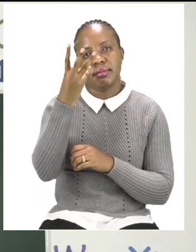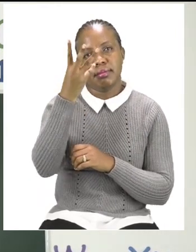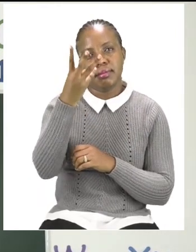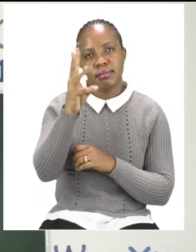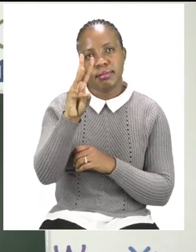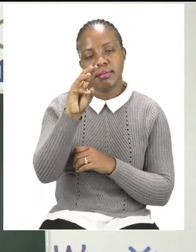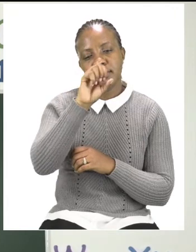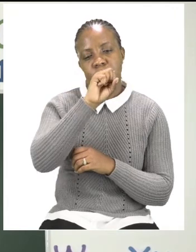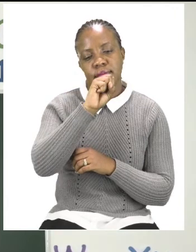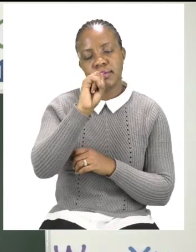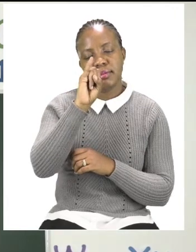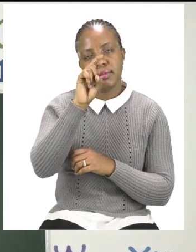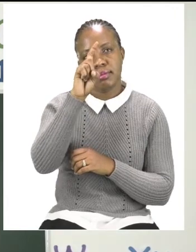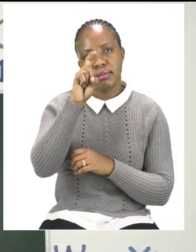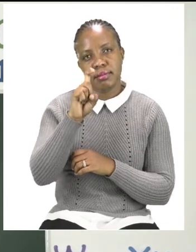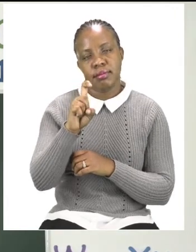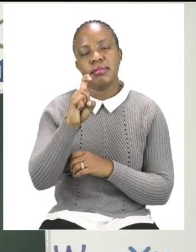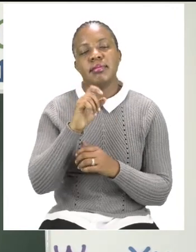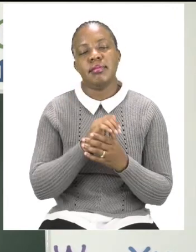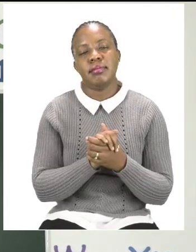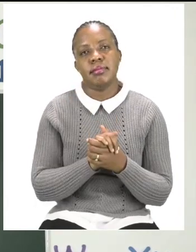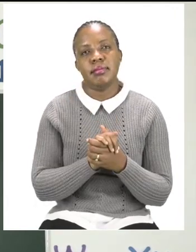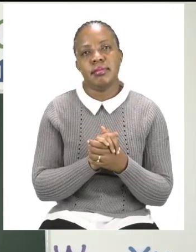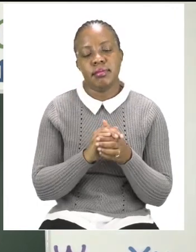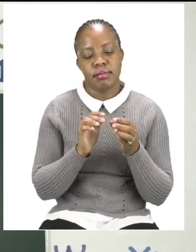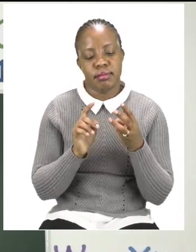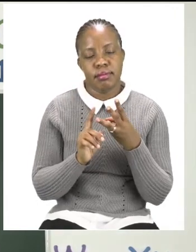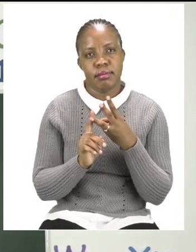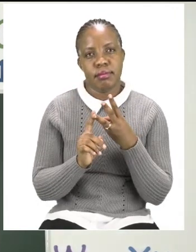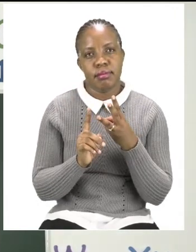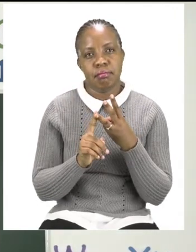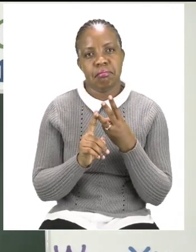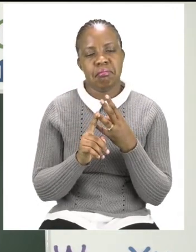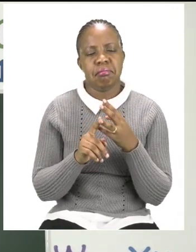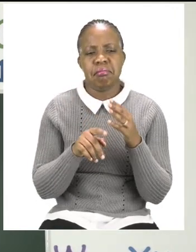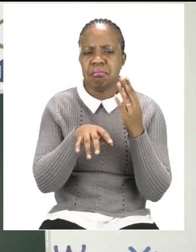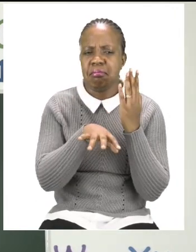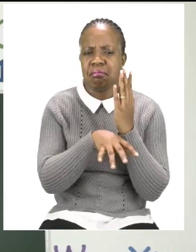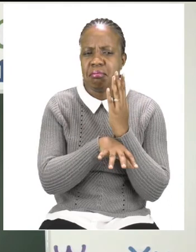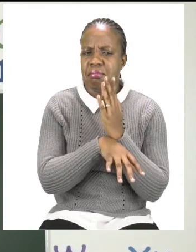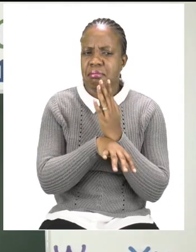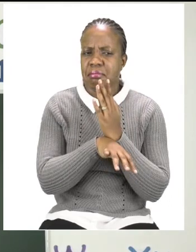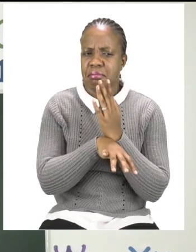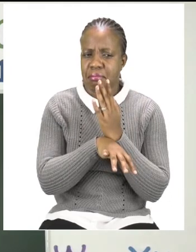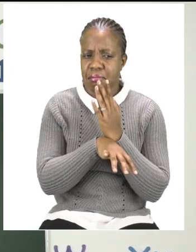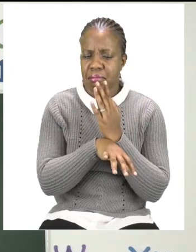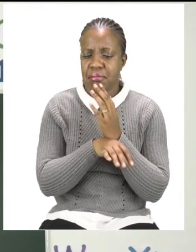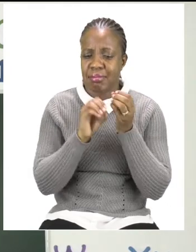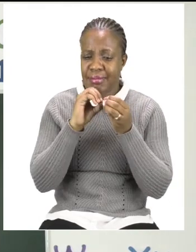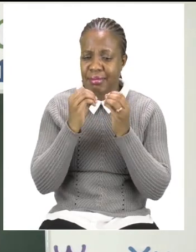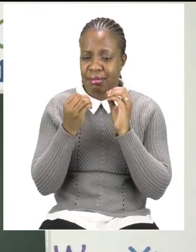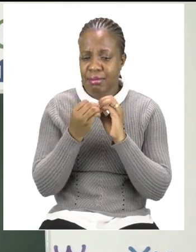S-I-X. The next one is a type of fruit. That is your number 10 in your book.